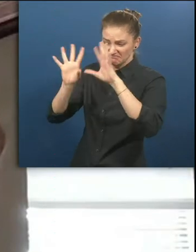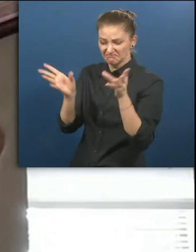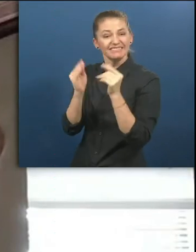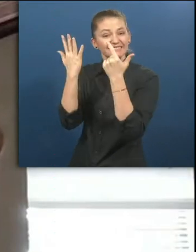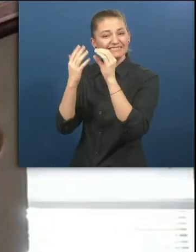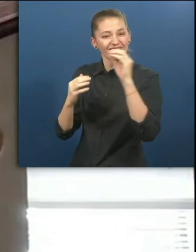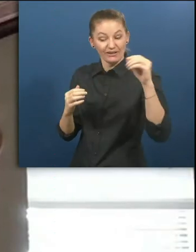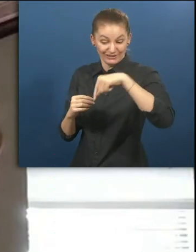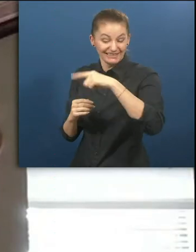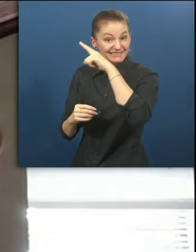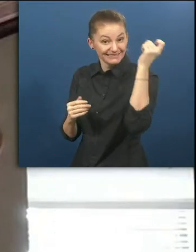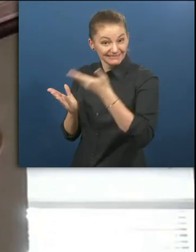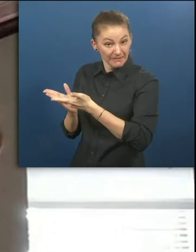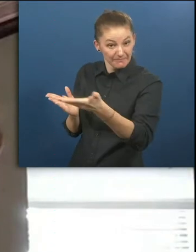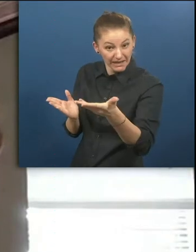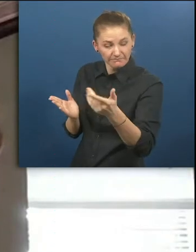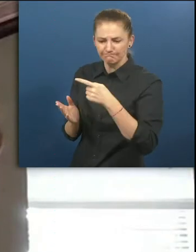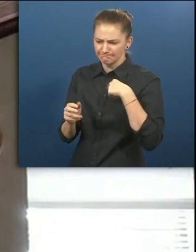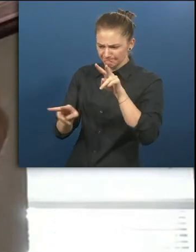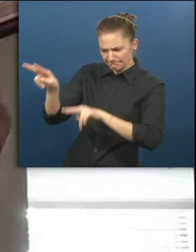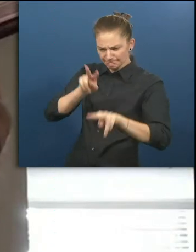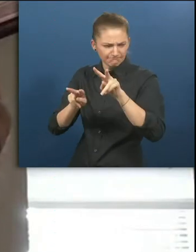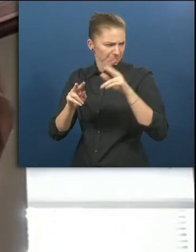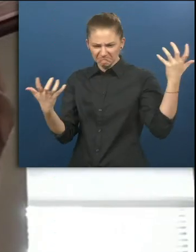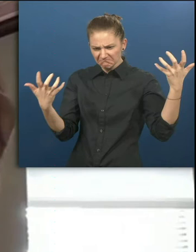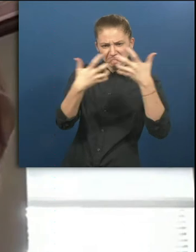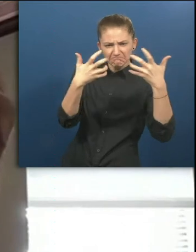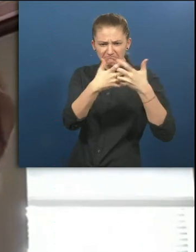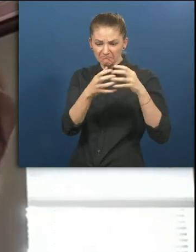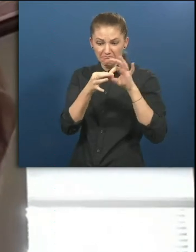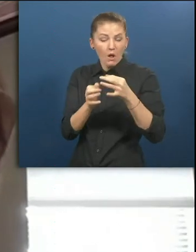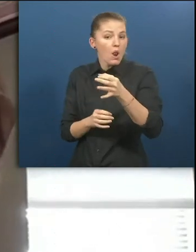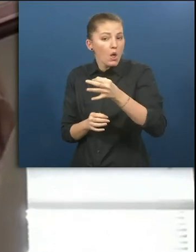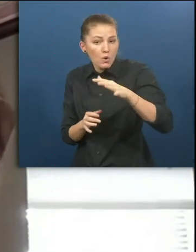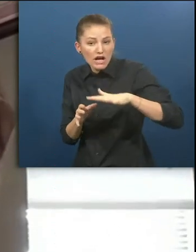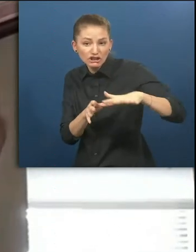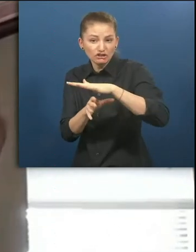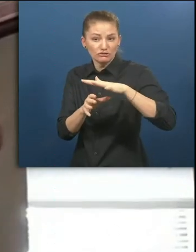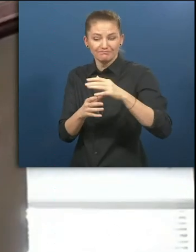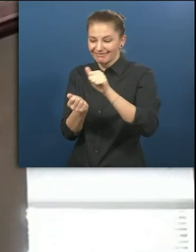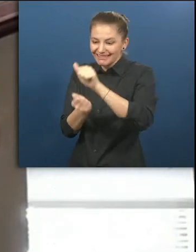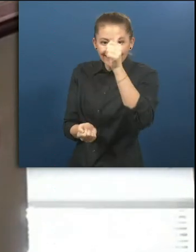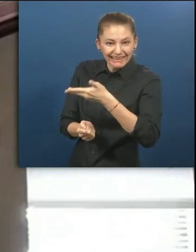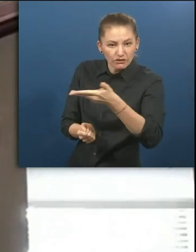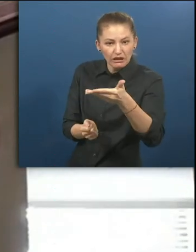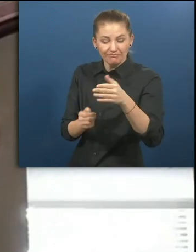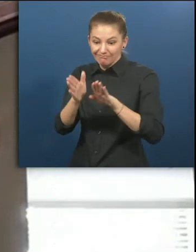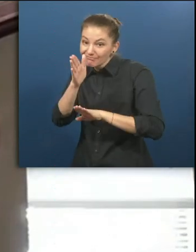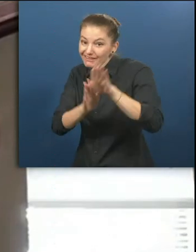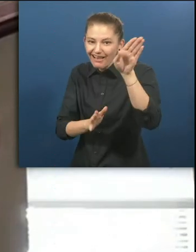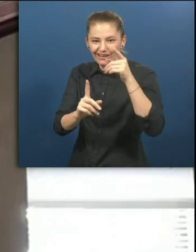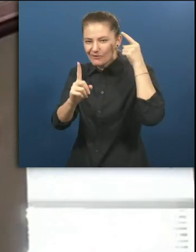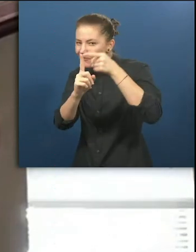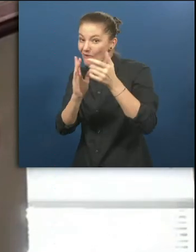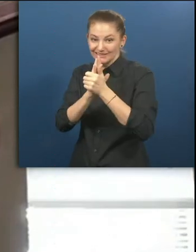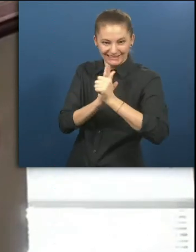We match students with employers according to location, degree, career goals and skills. We